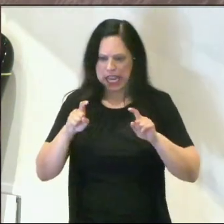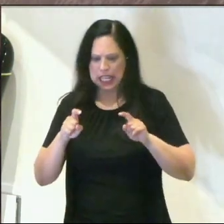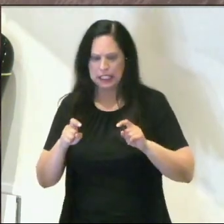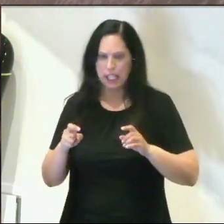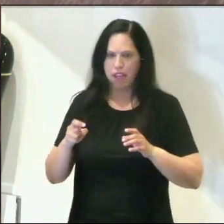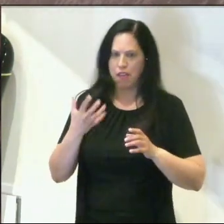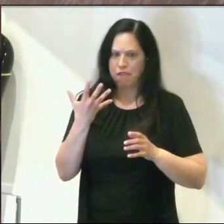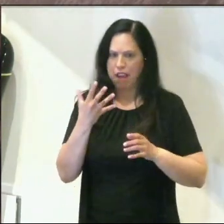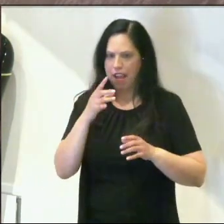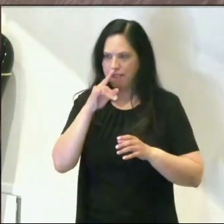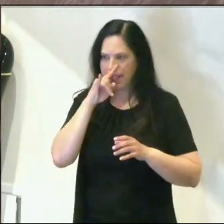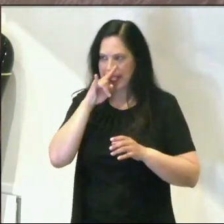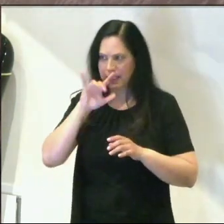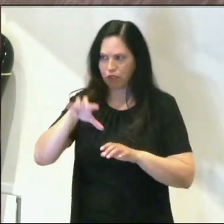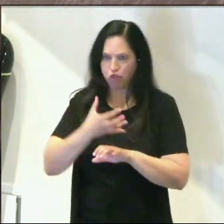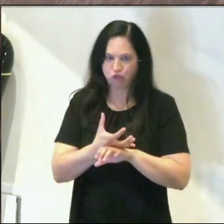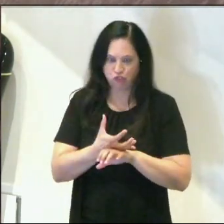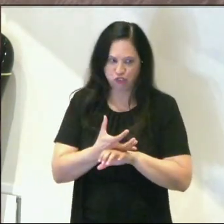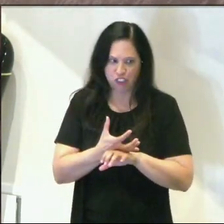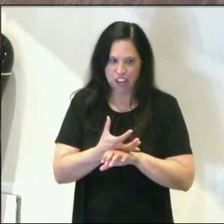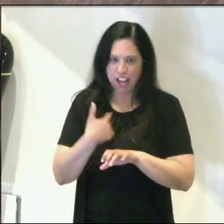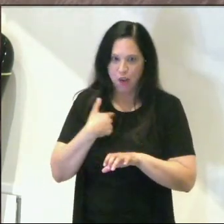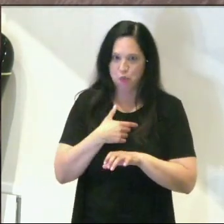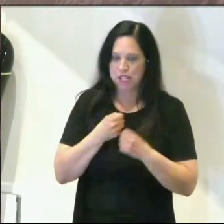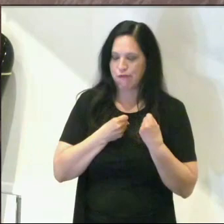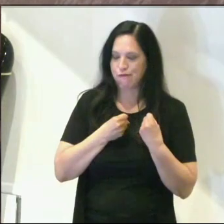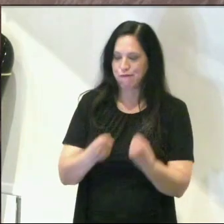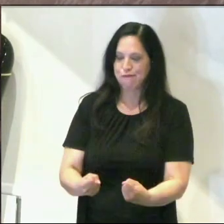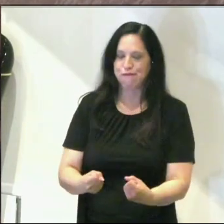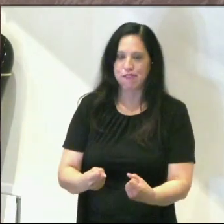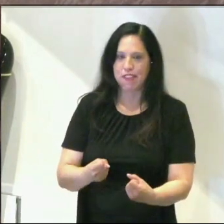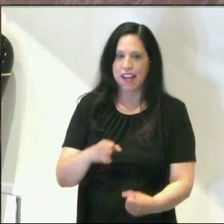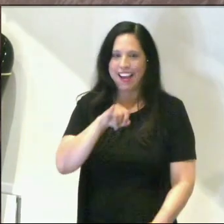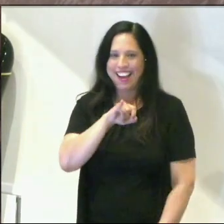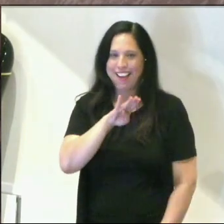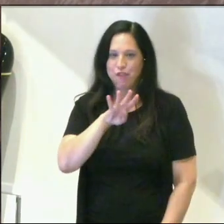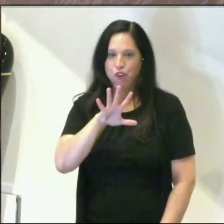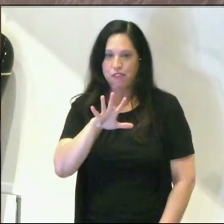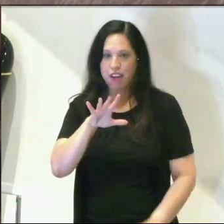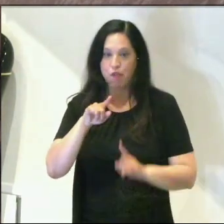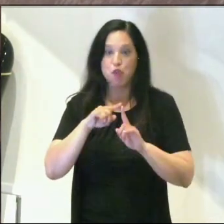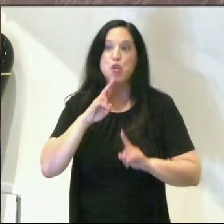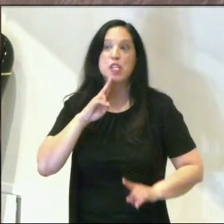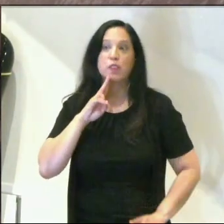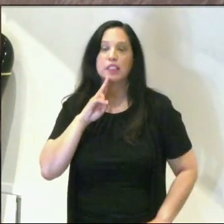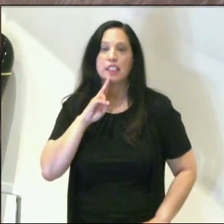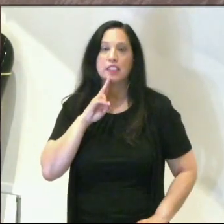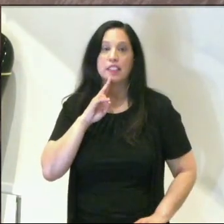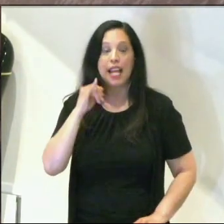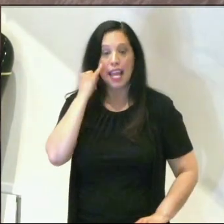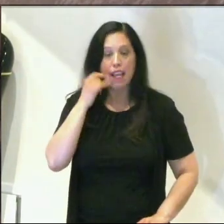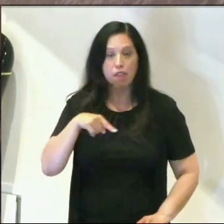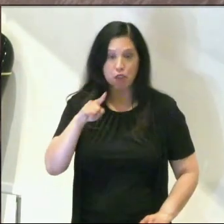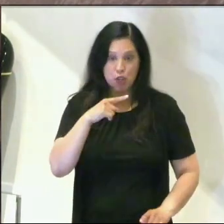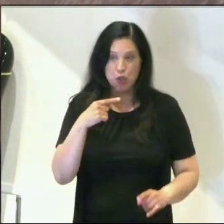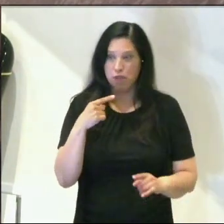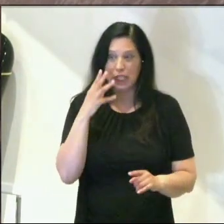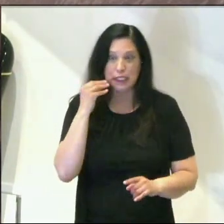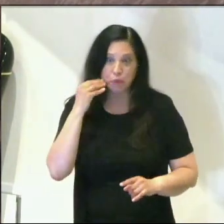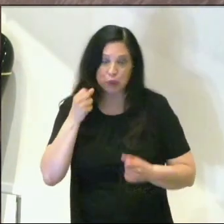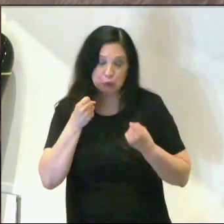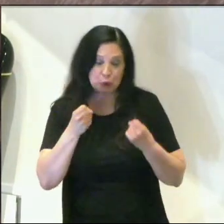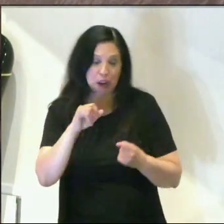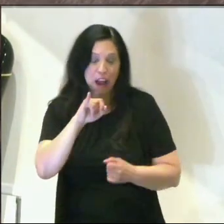those five kids up, and off we went down I-45 toward Houston. Now, if you've ever driven on I